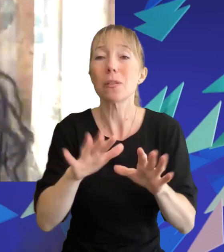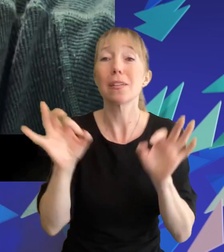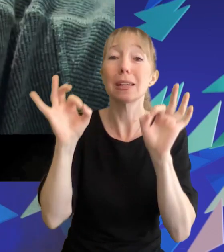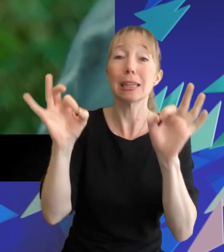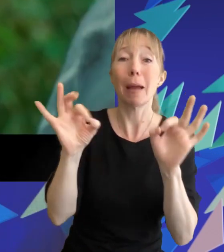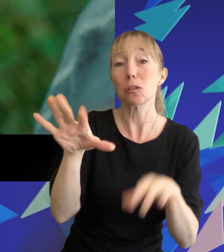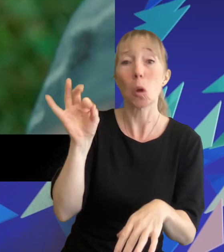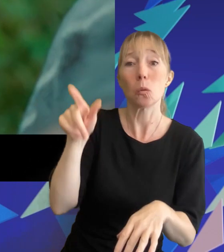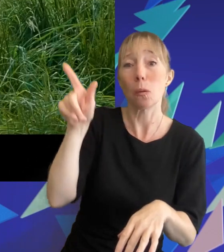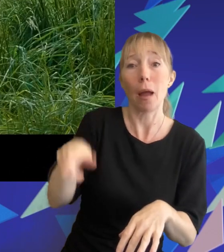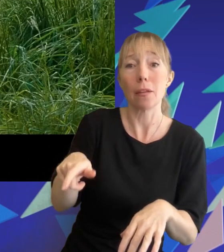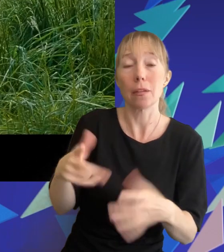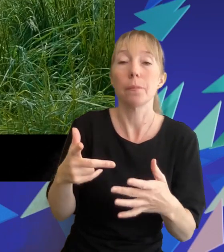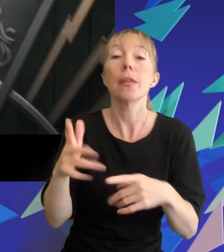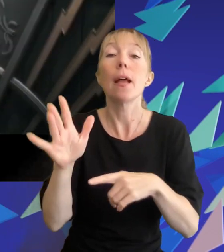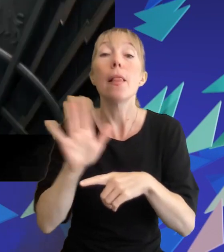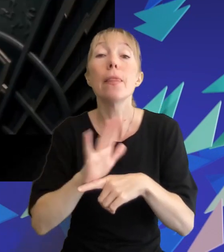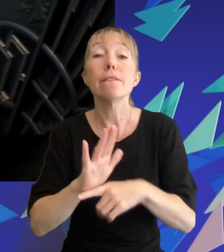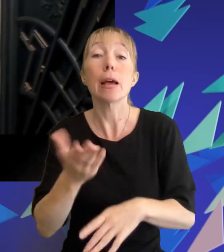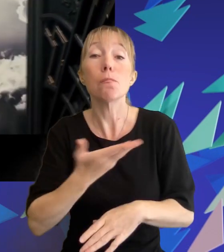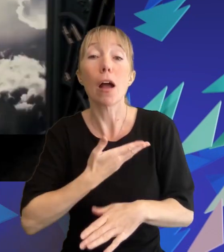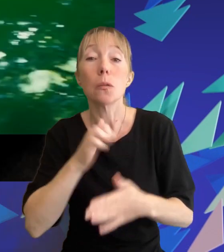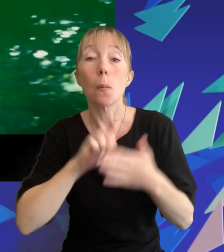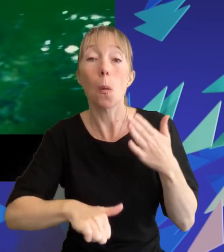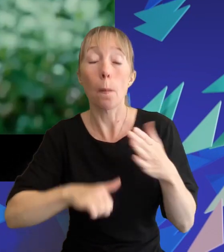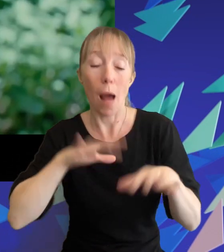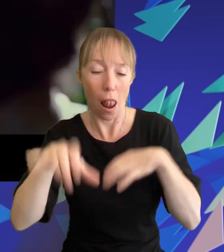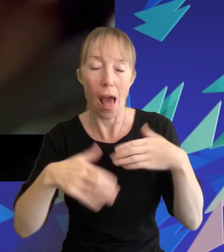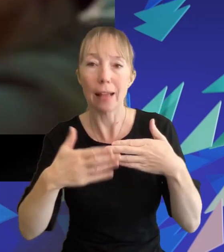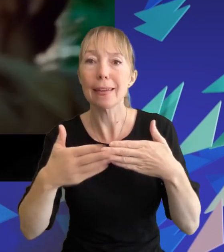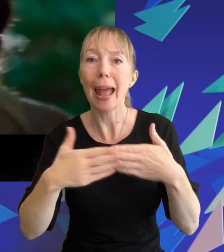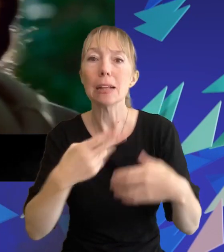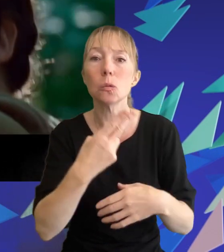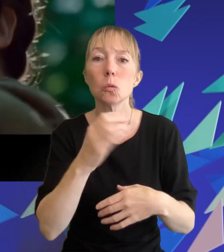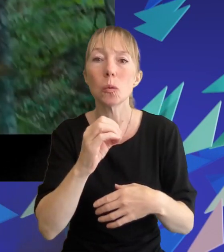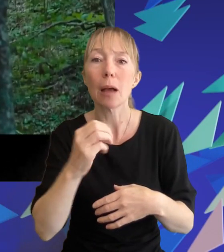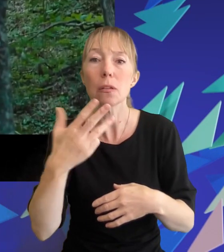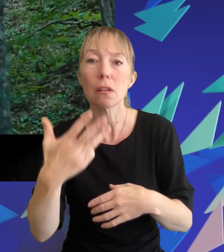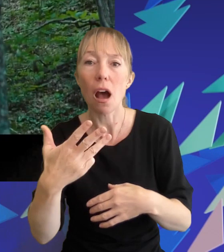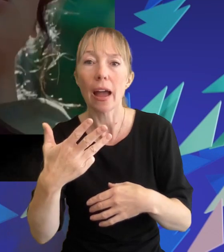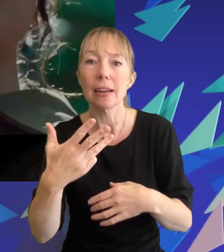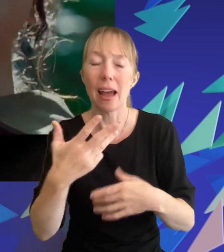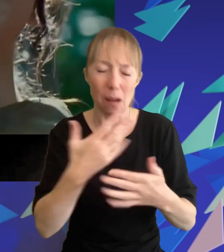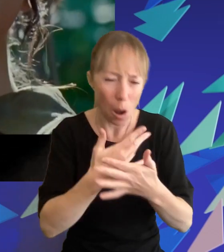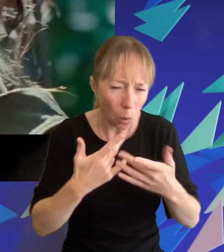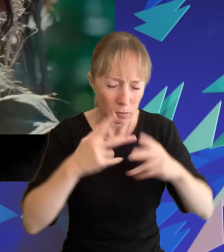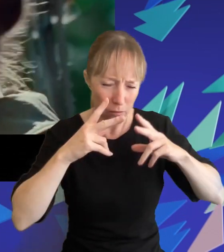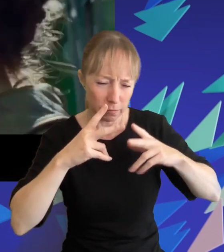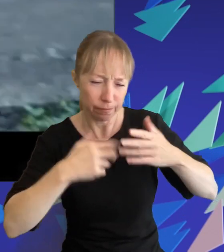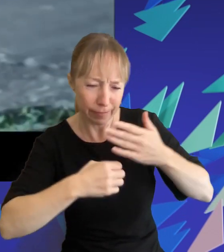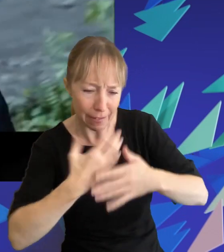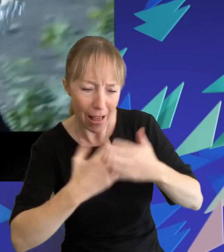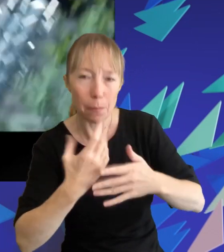per se the film rights were acquired by lionsgate in 2009 and after much development they began filming in may 2011